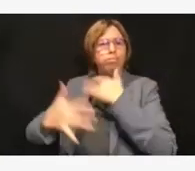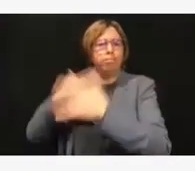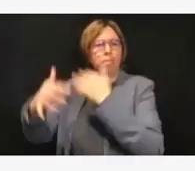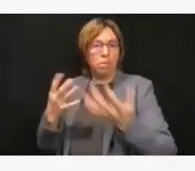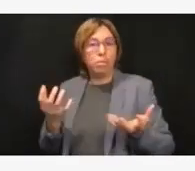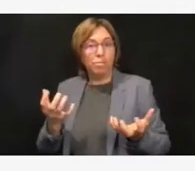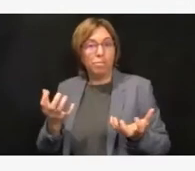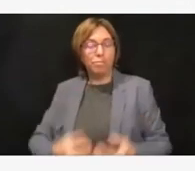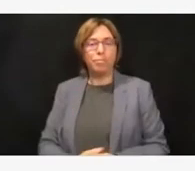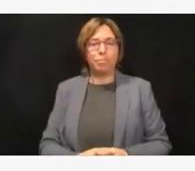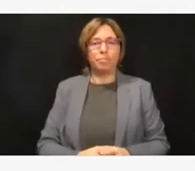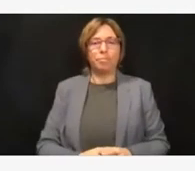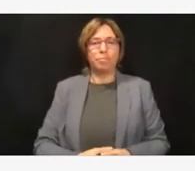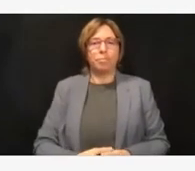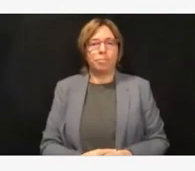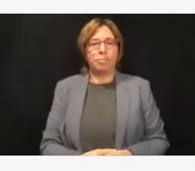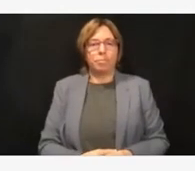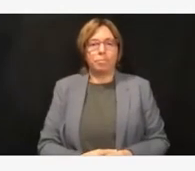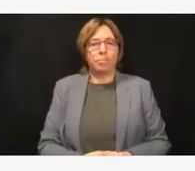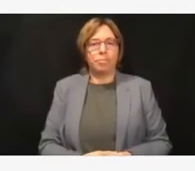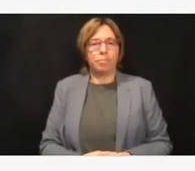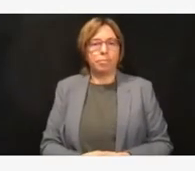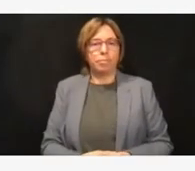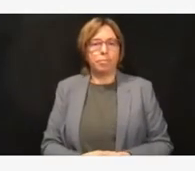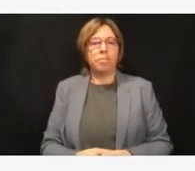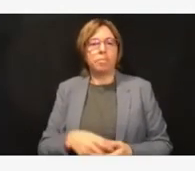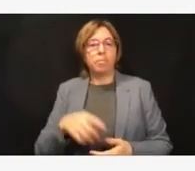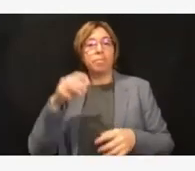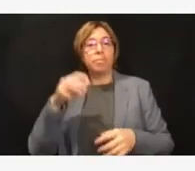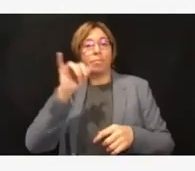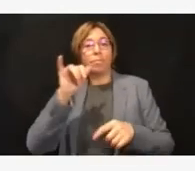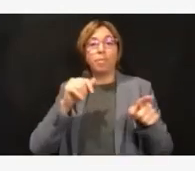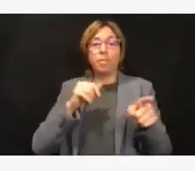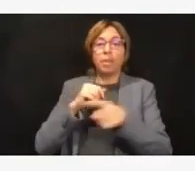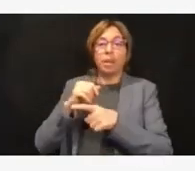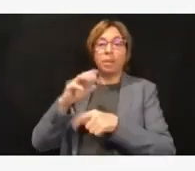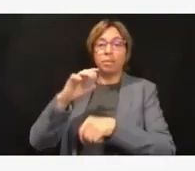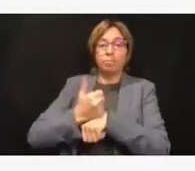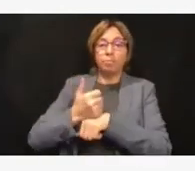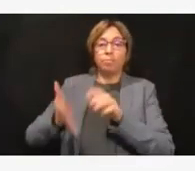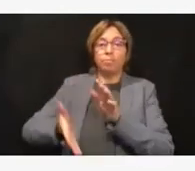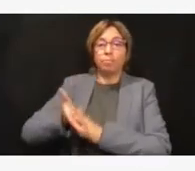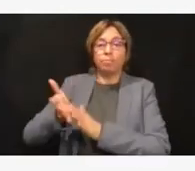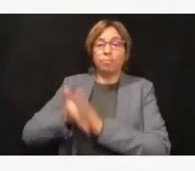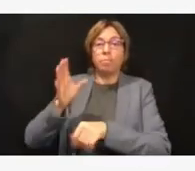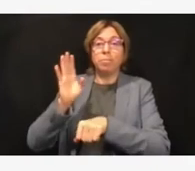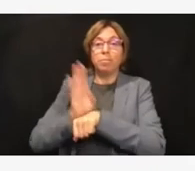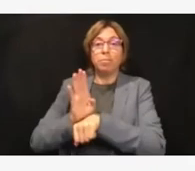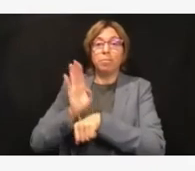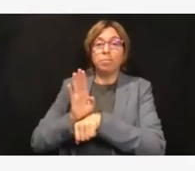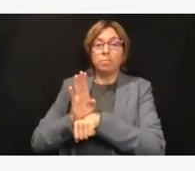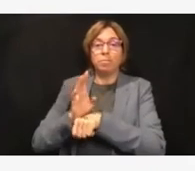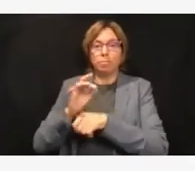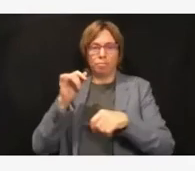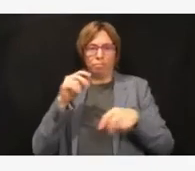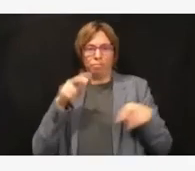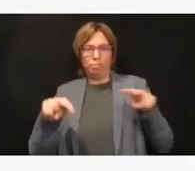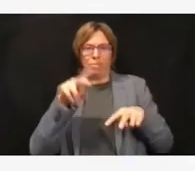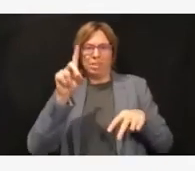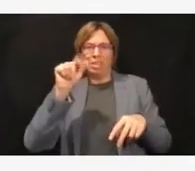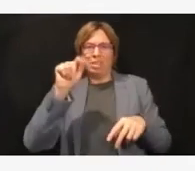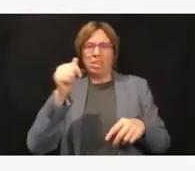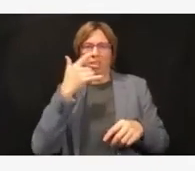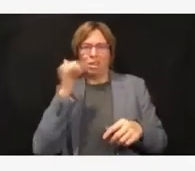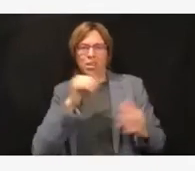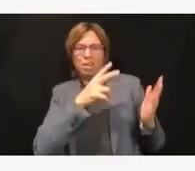business is to use the data that we have, case rates, whether or not there's